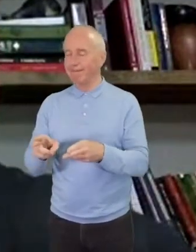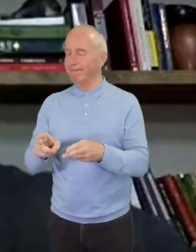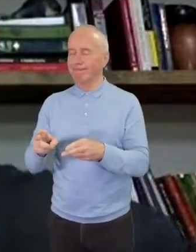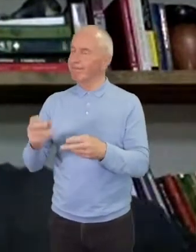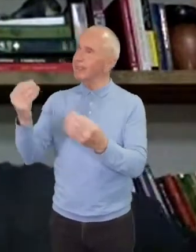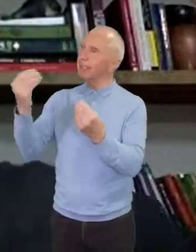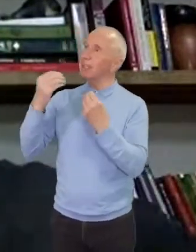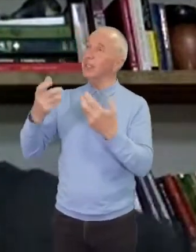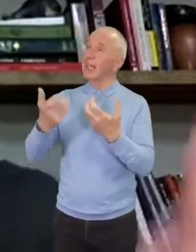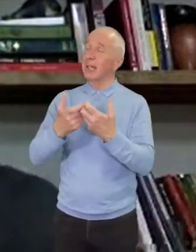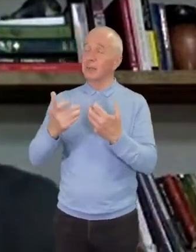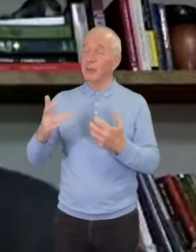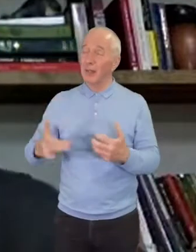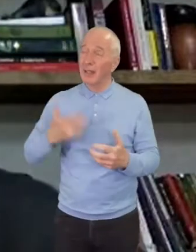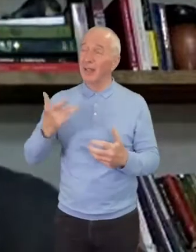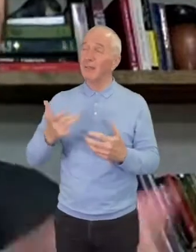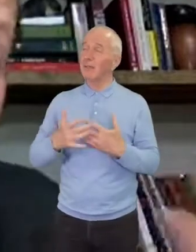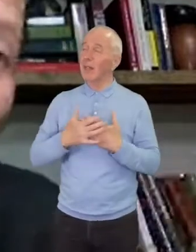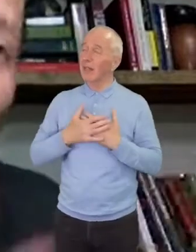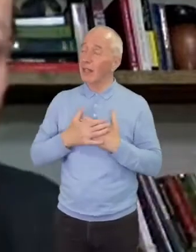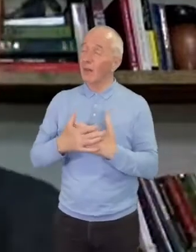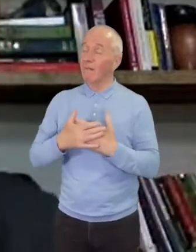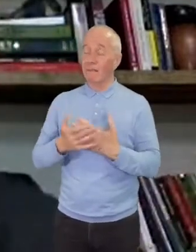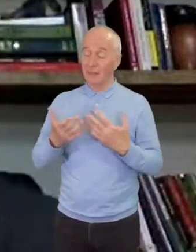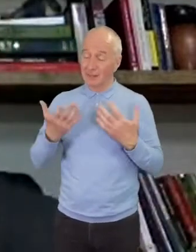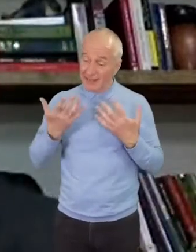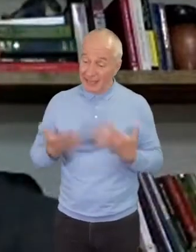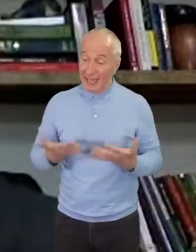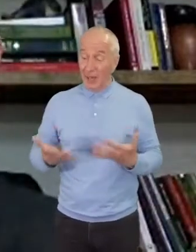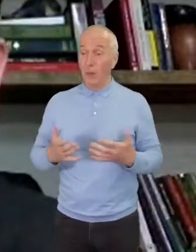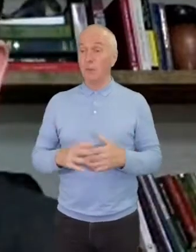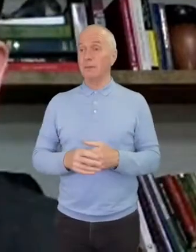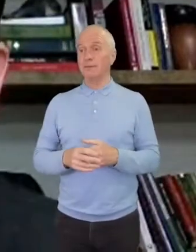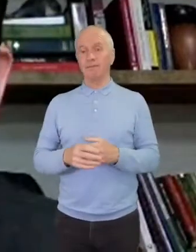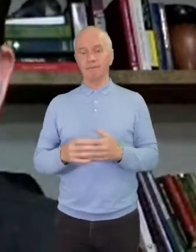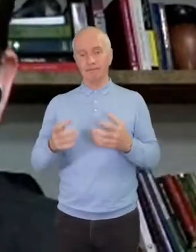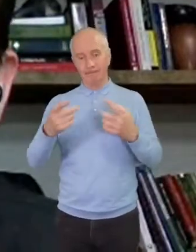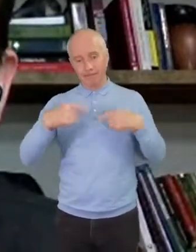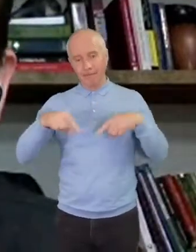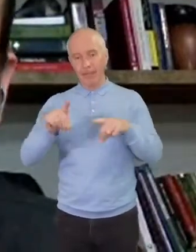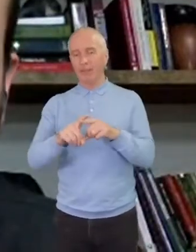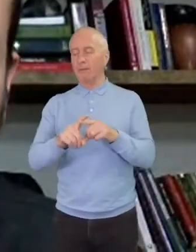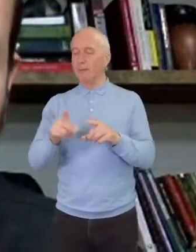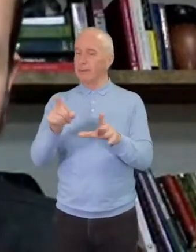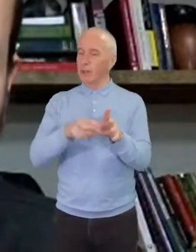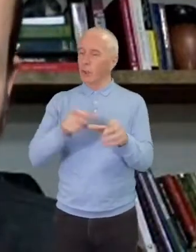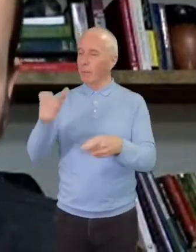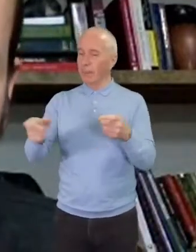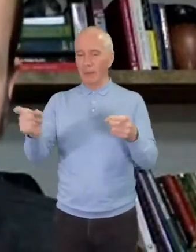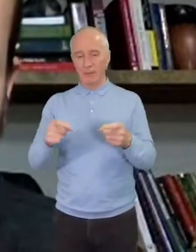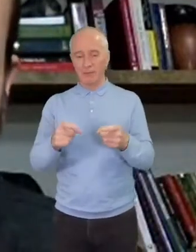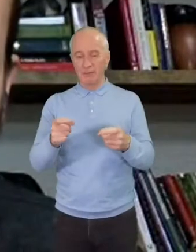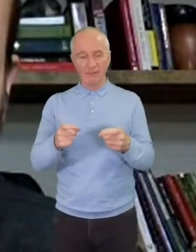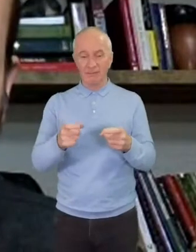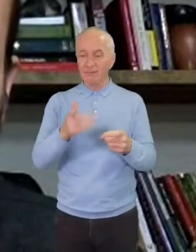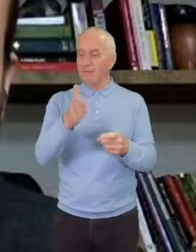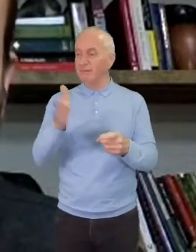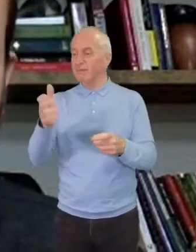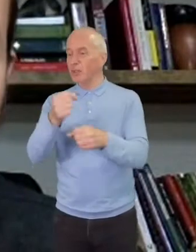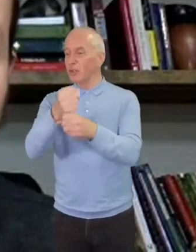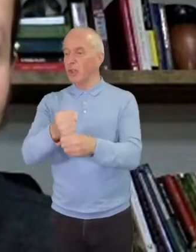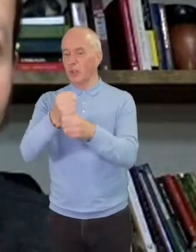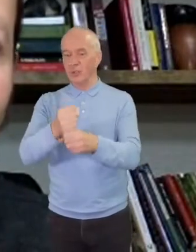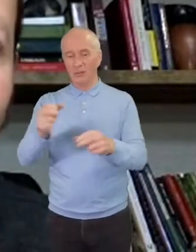and how to love right now. And part of why I think we're losing a lot of young people in the church is